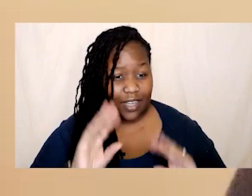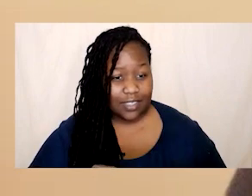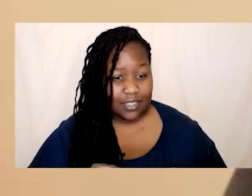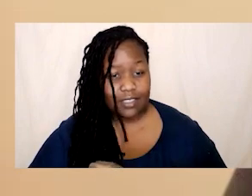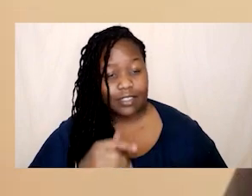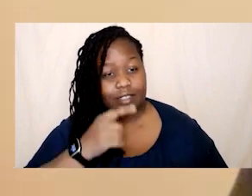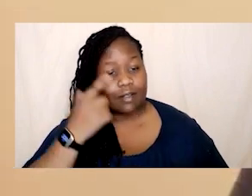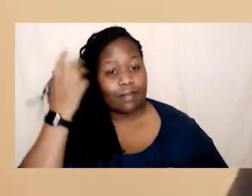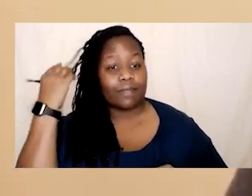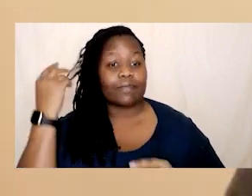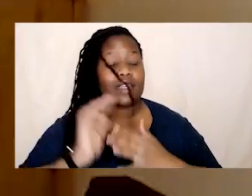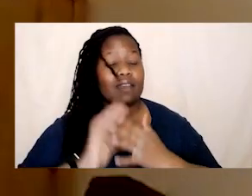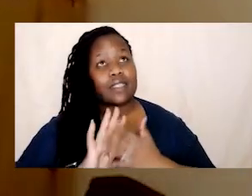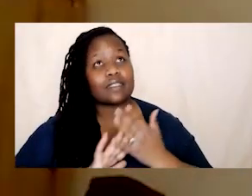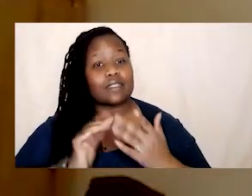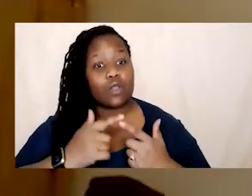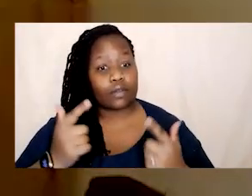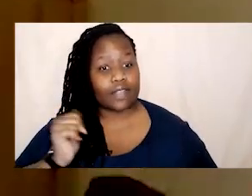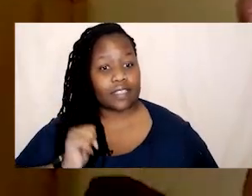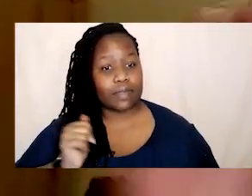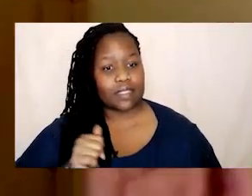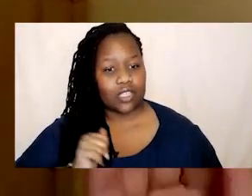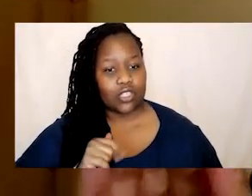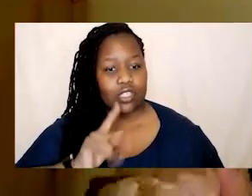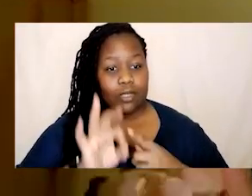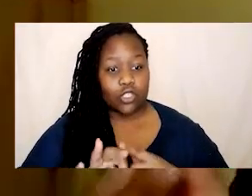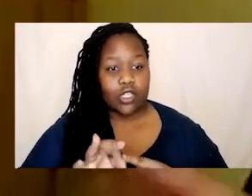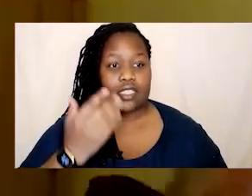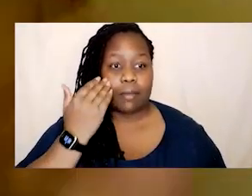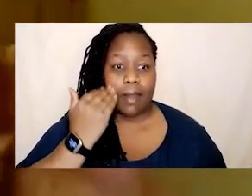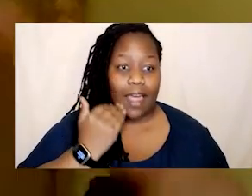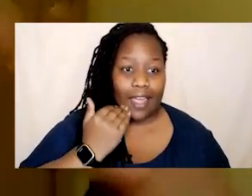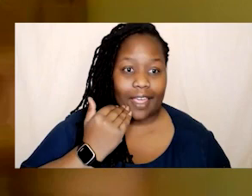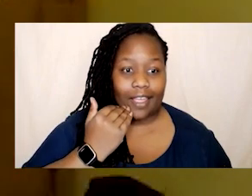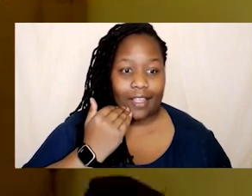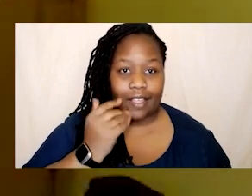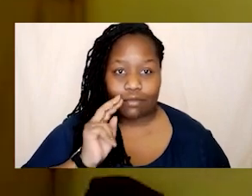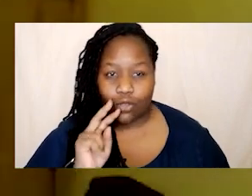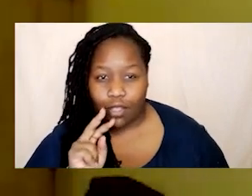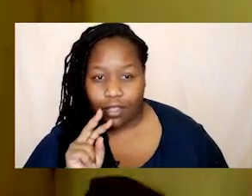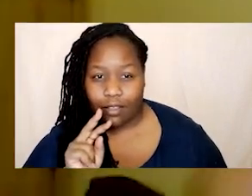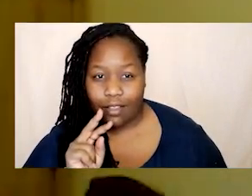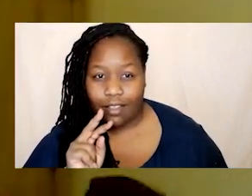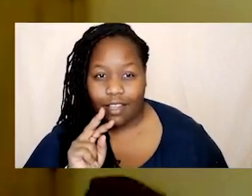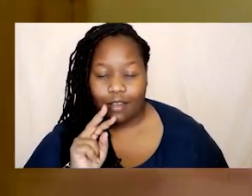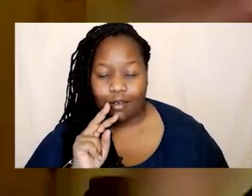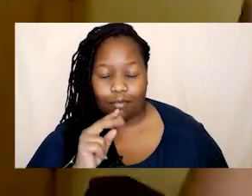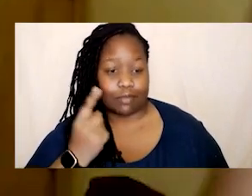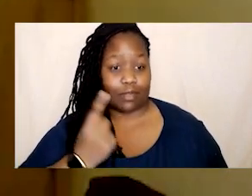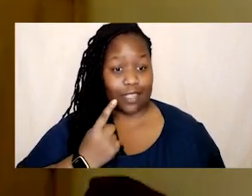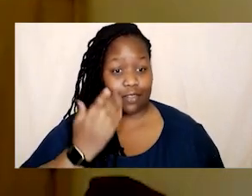as an individual to do it all and as a black i'm looking i'm i don't know who you are but as a black person myself um